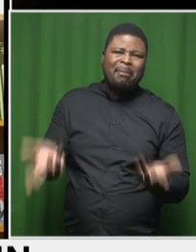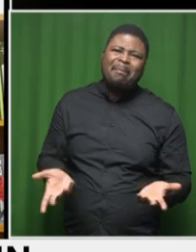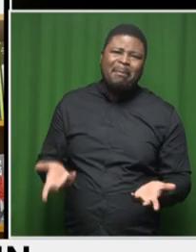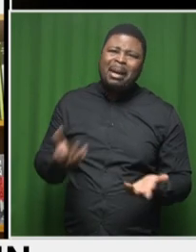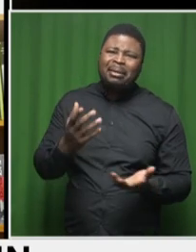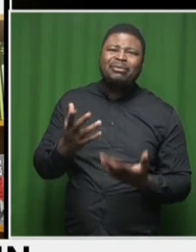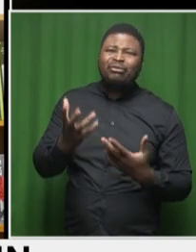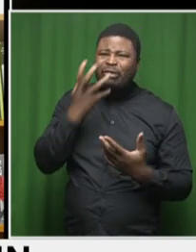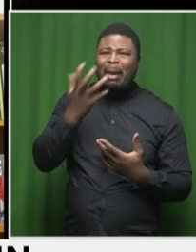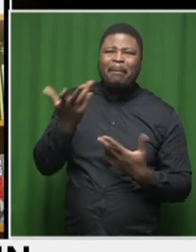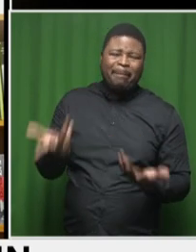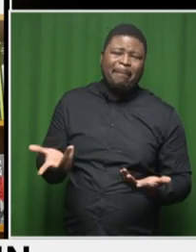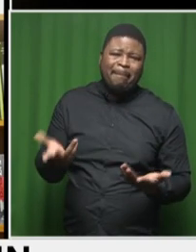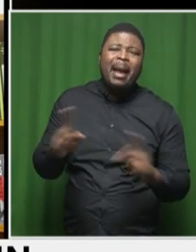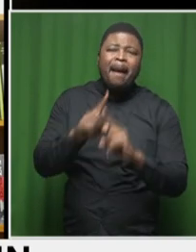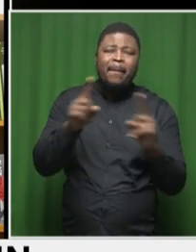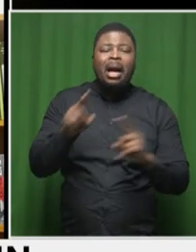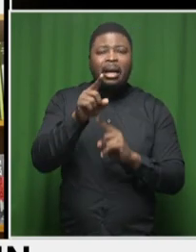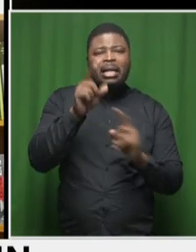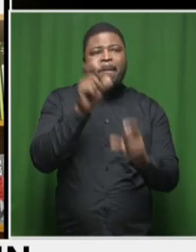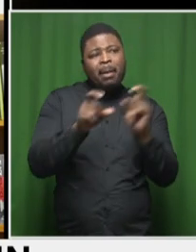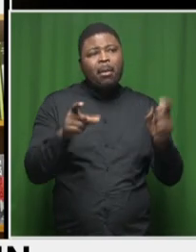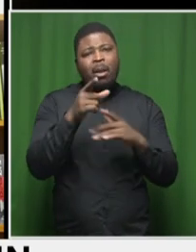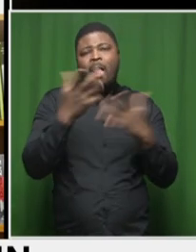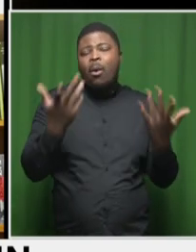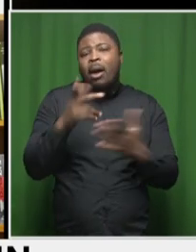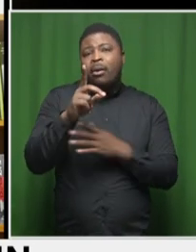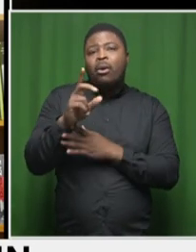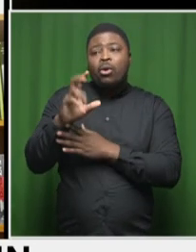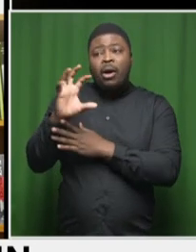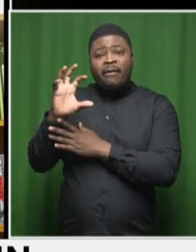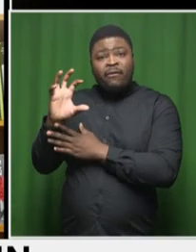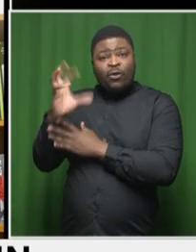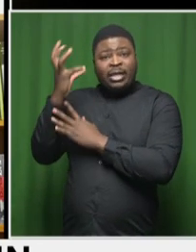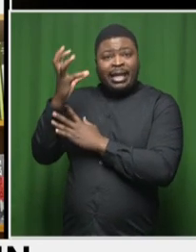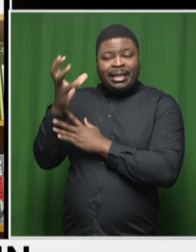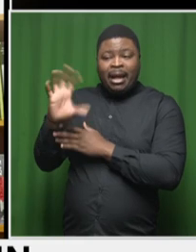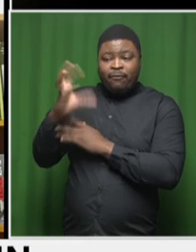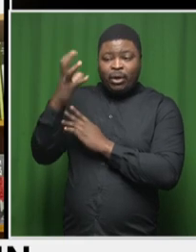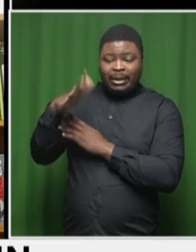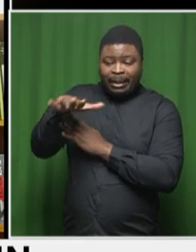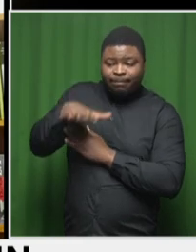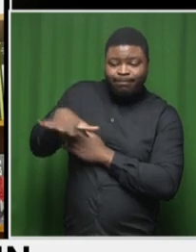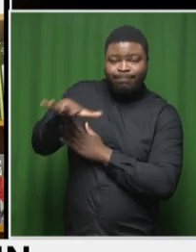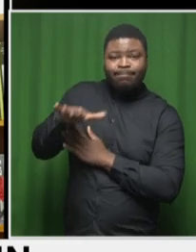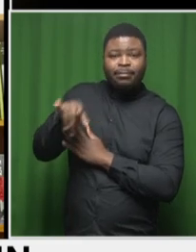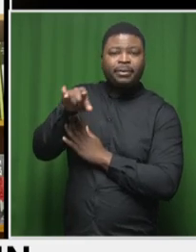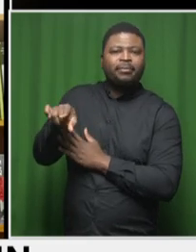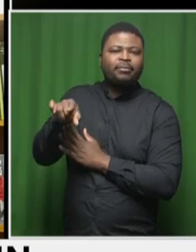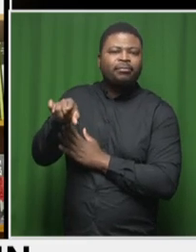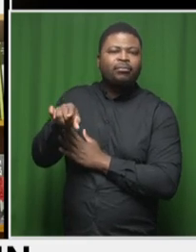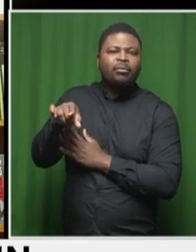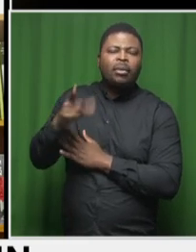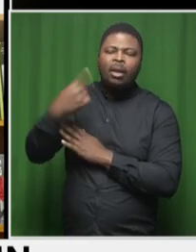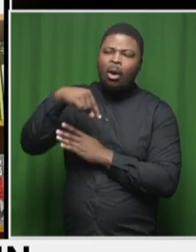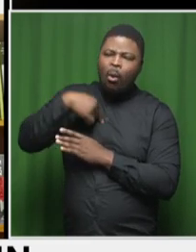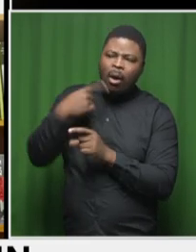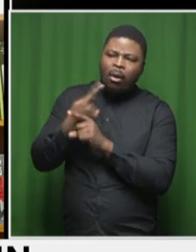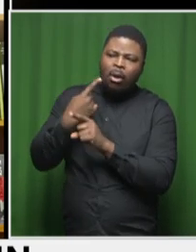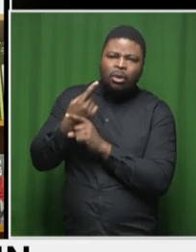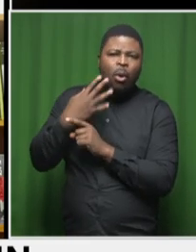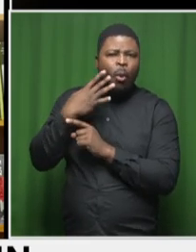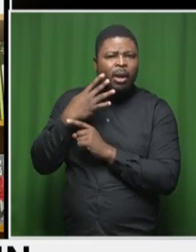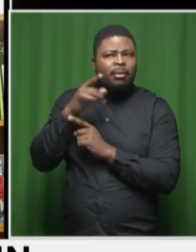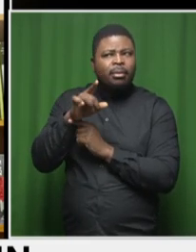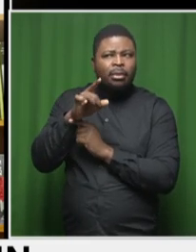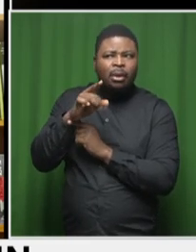within the ruling party and the free state, it certainly does from what we're seeing and reading and hearing is that